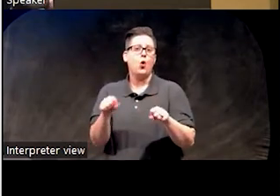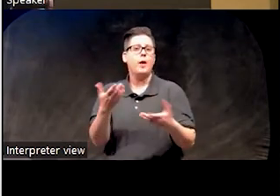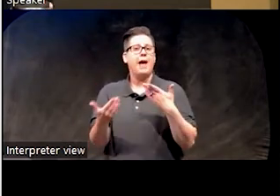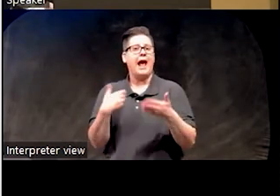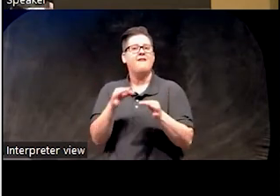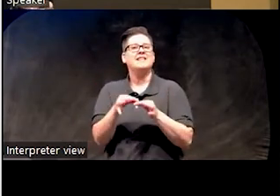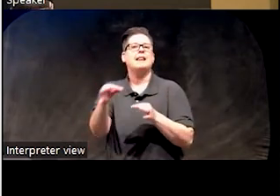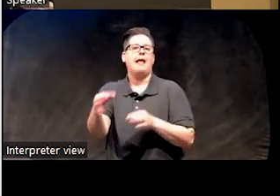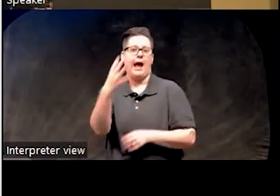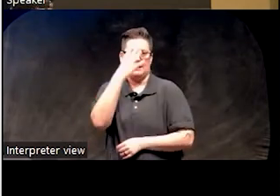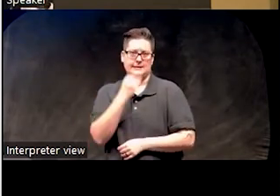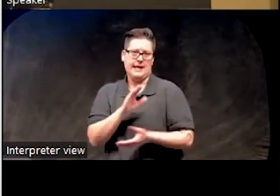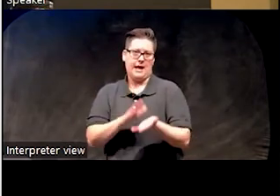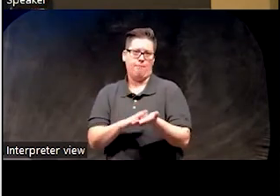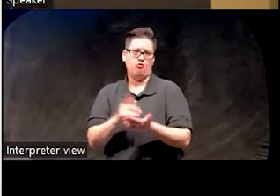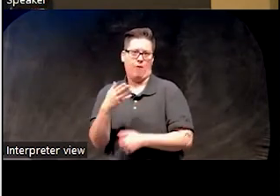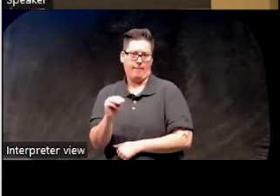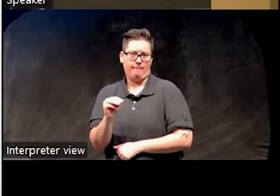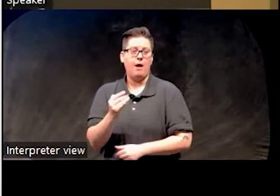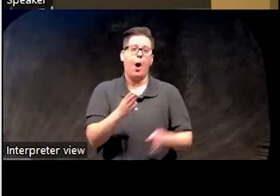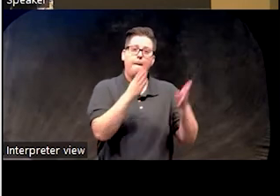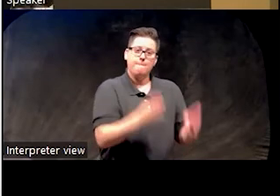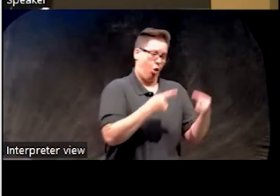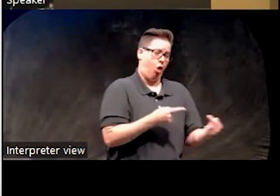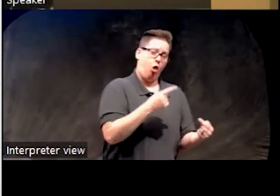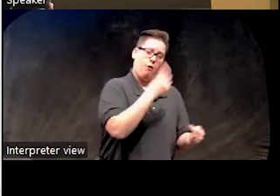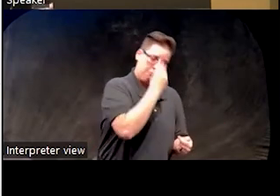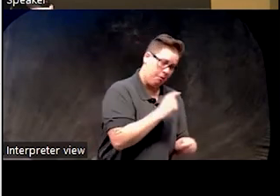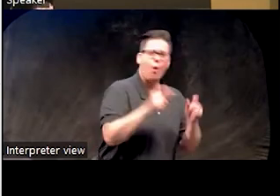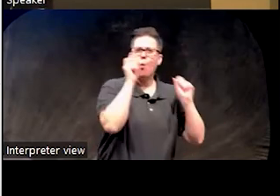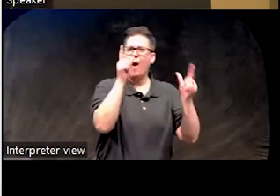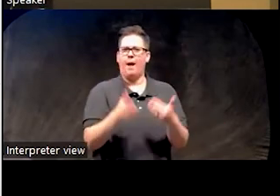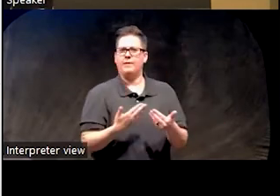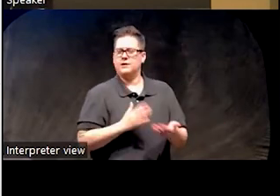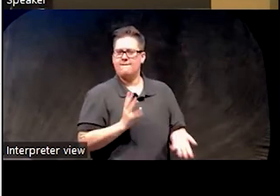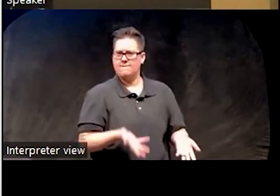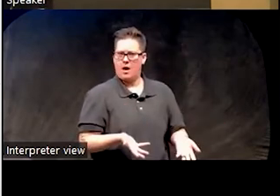sleep rhythm versus somebody who has trouble falling asleep, but has no trouble like waking up.